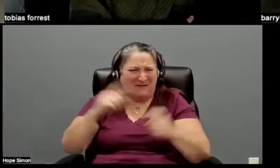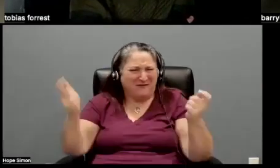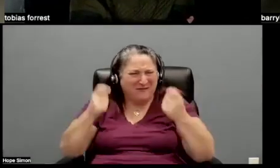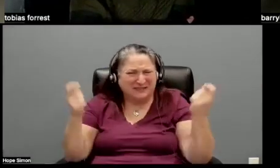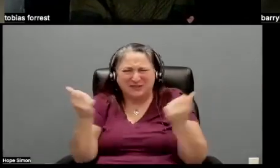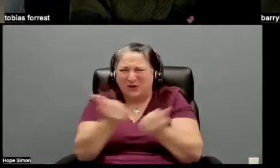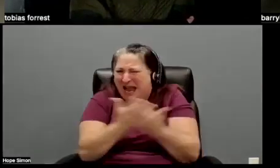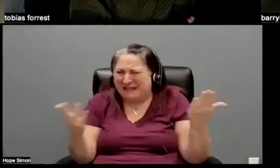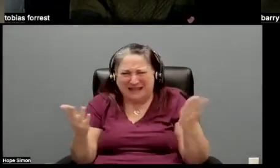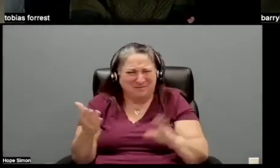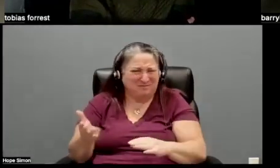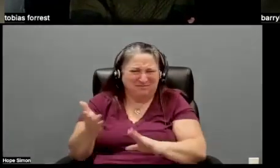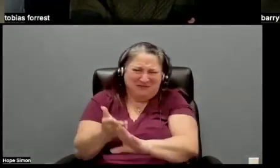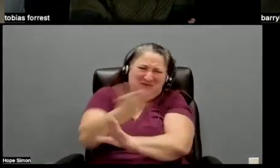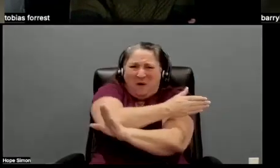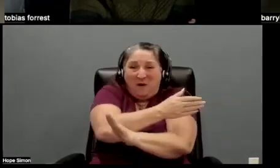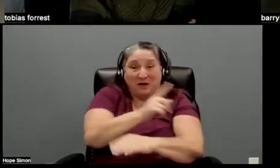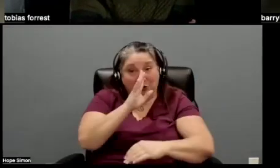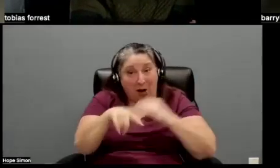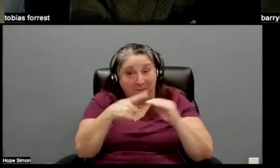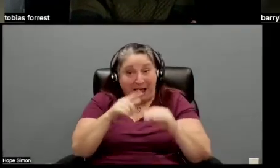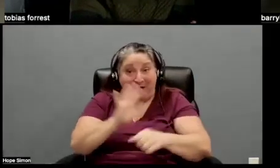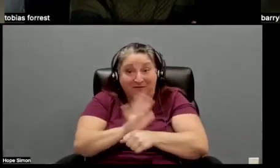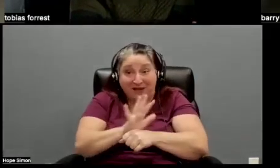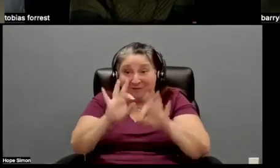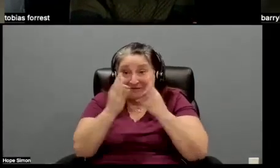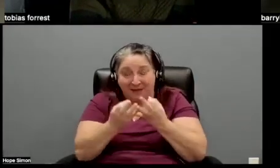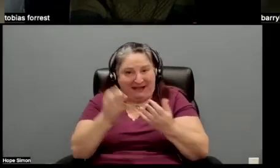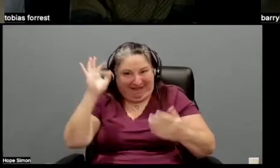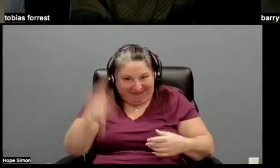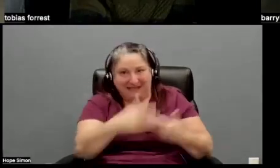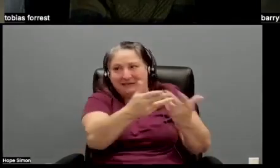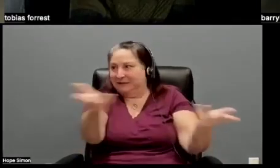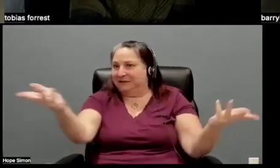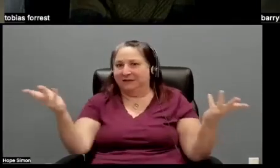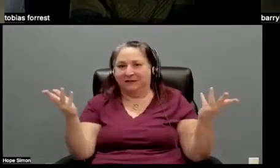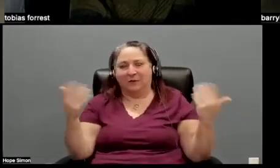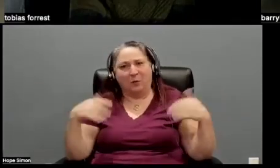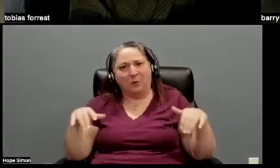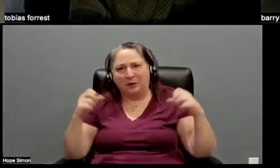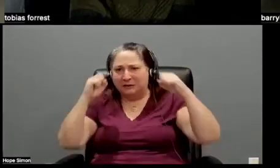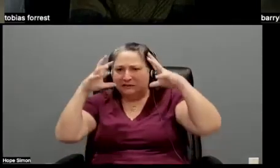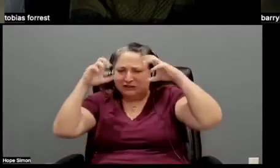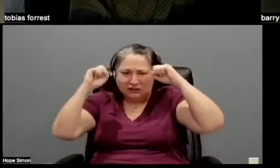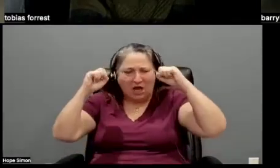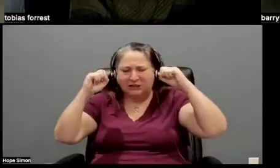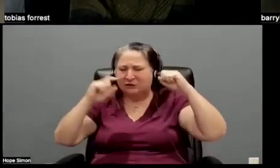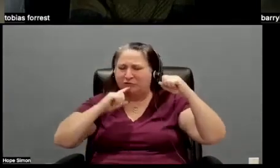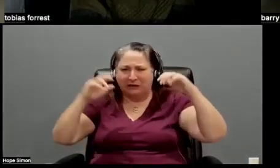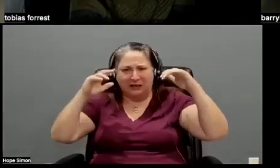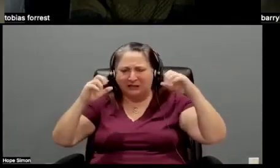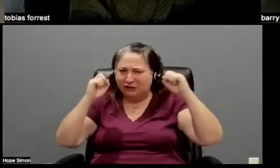this. Like you talk about film family and like, this is, this is it. And it has been an astonishing, absolutely astonishing,